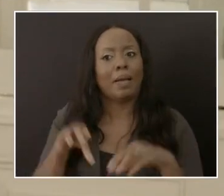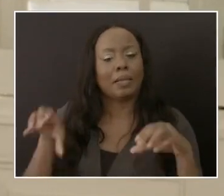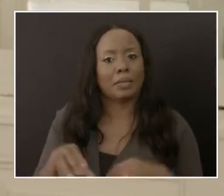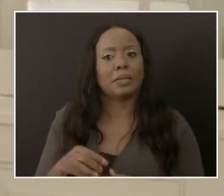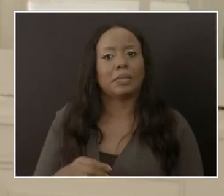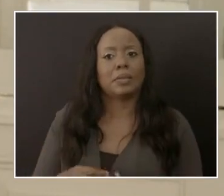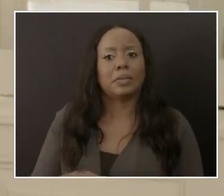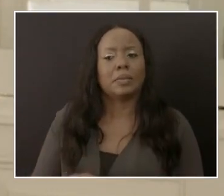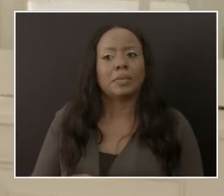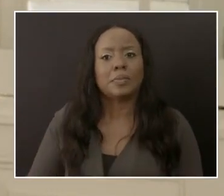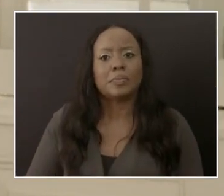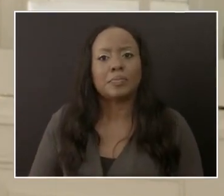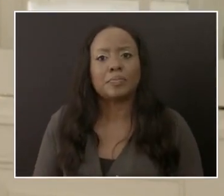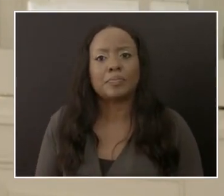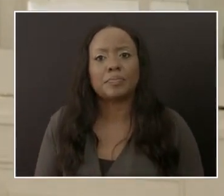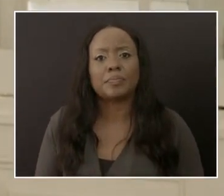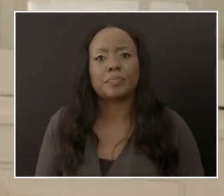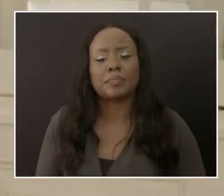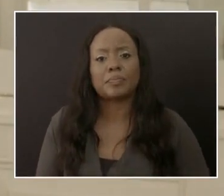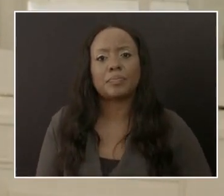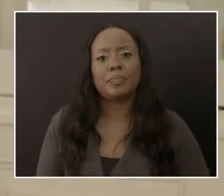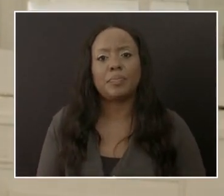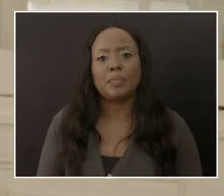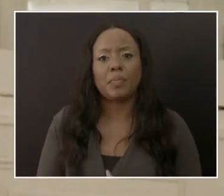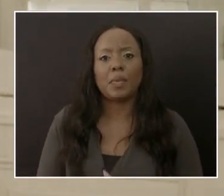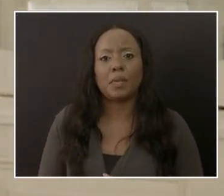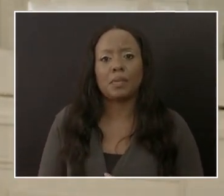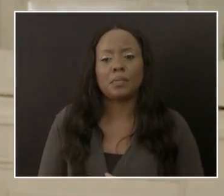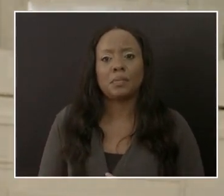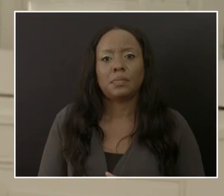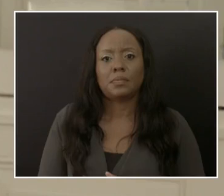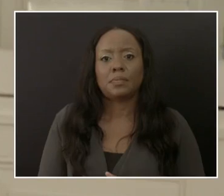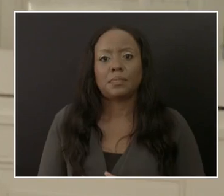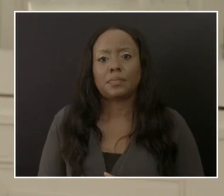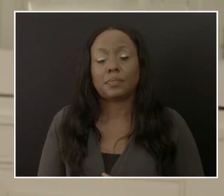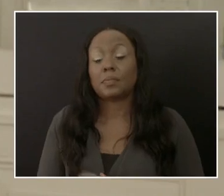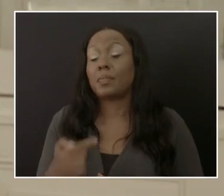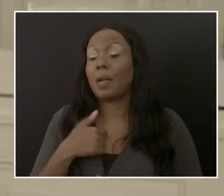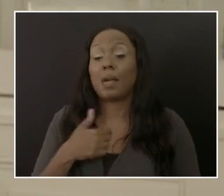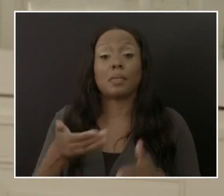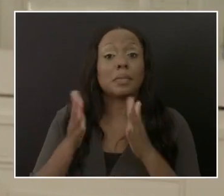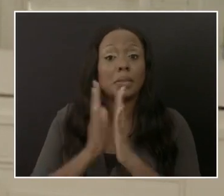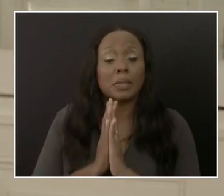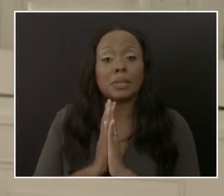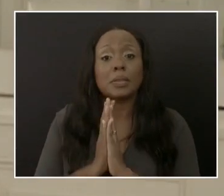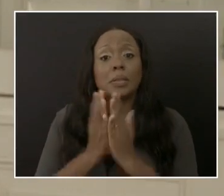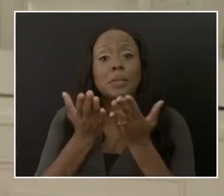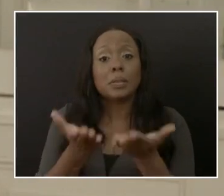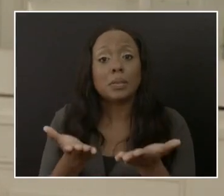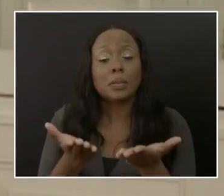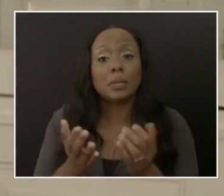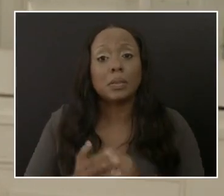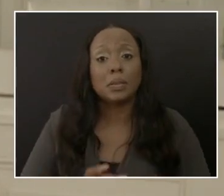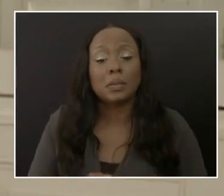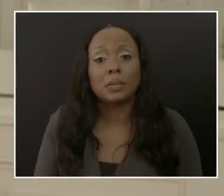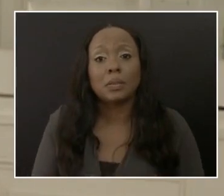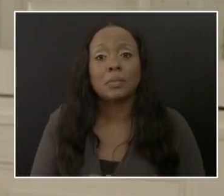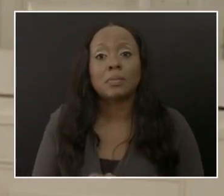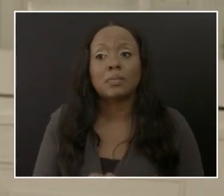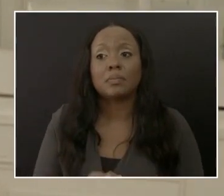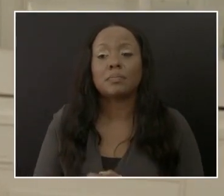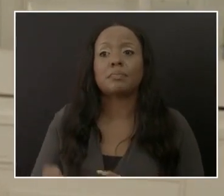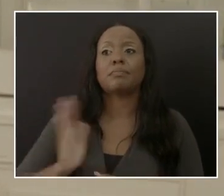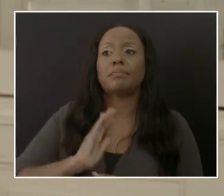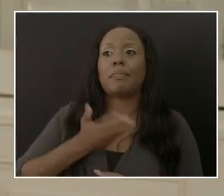And therefore, I am again asking individuals, because of our